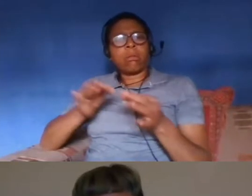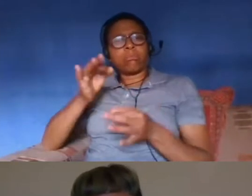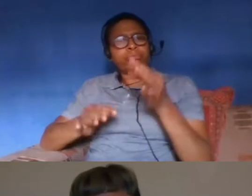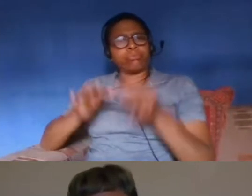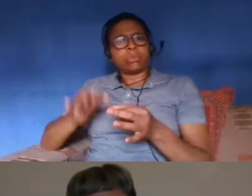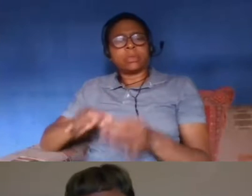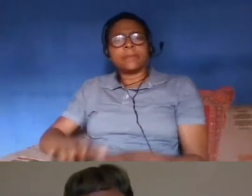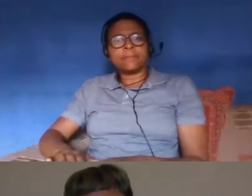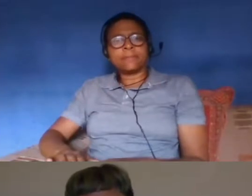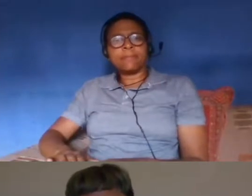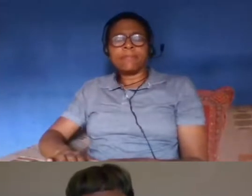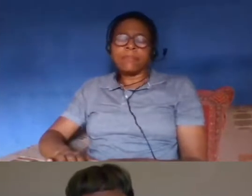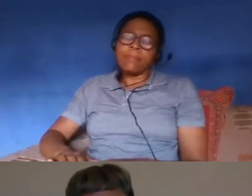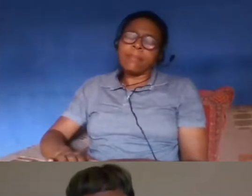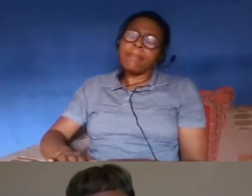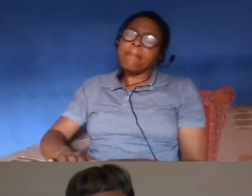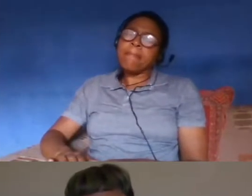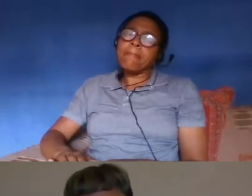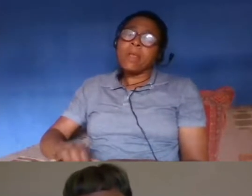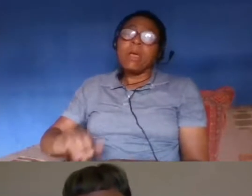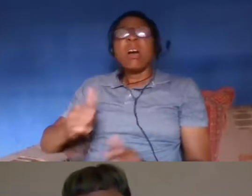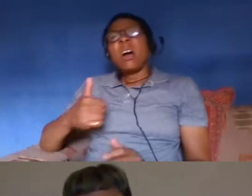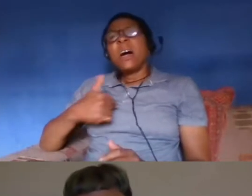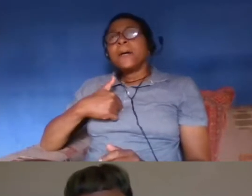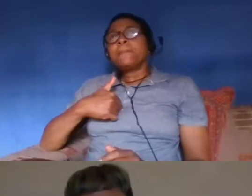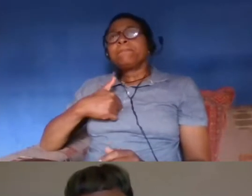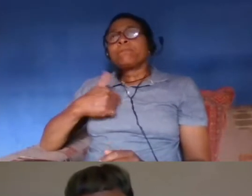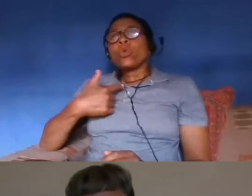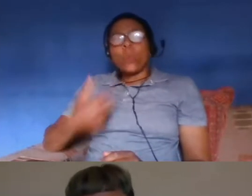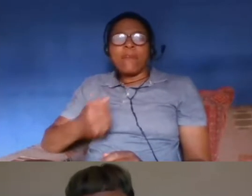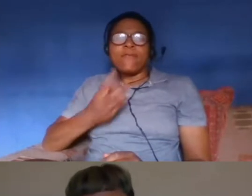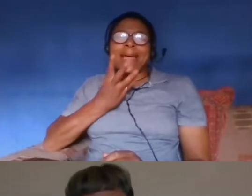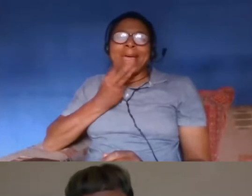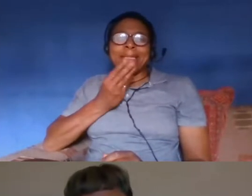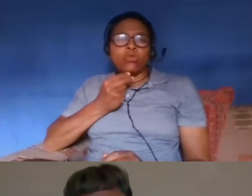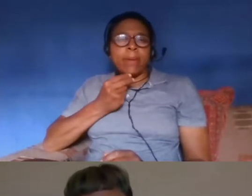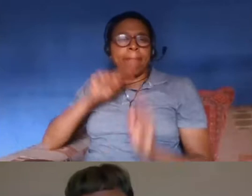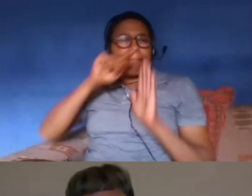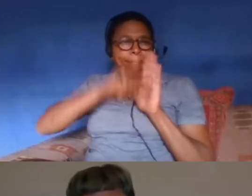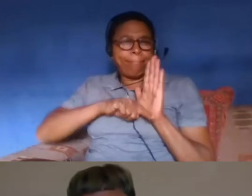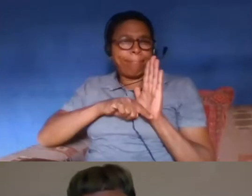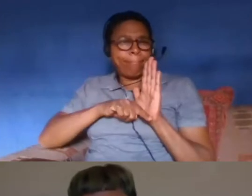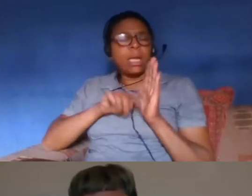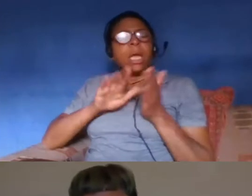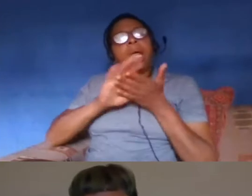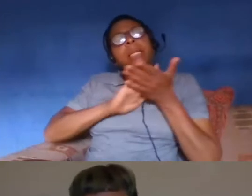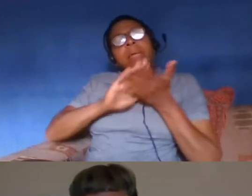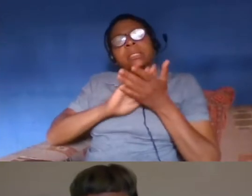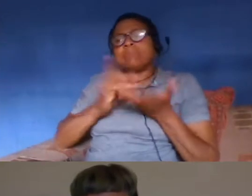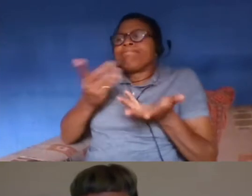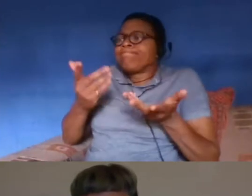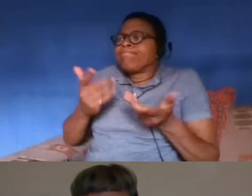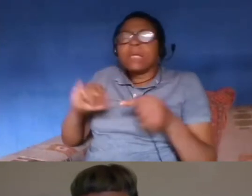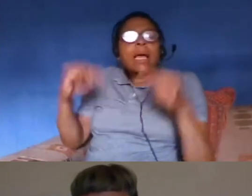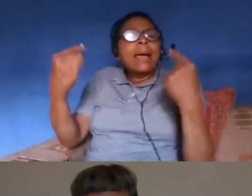my my take on this so these these kind of interim measures are things like um allowing people um